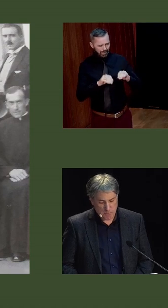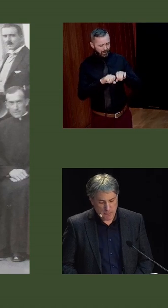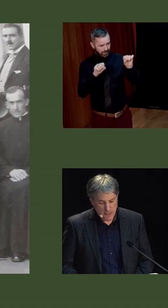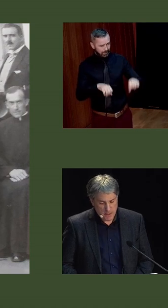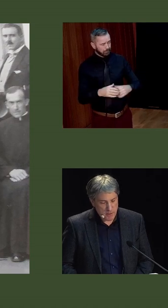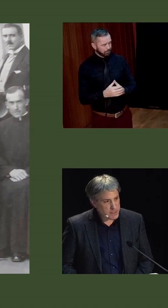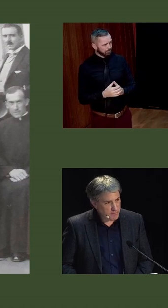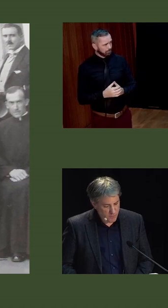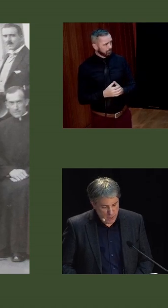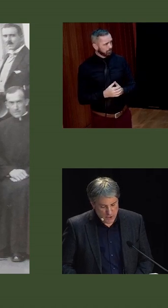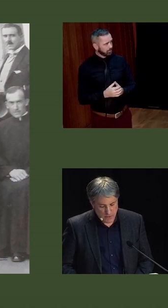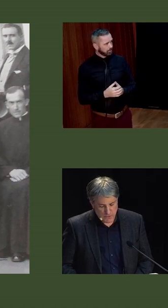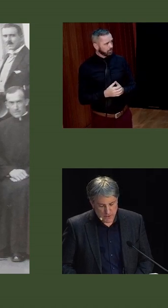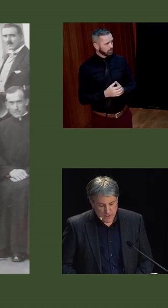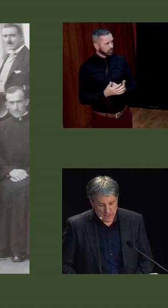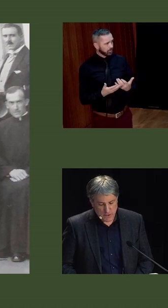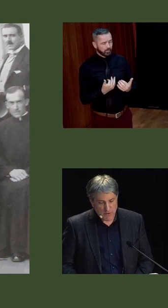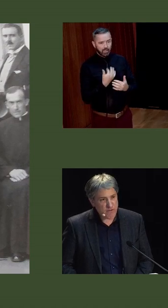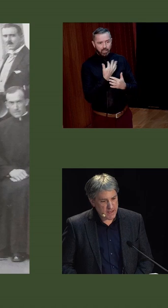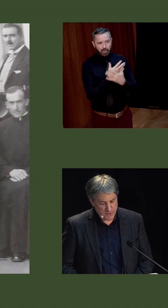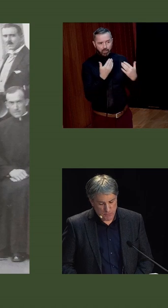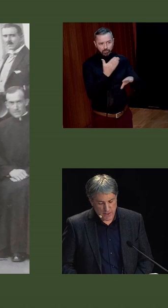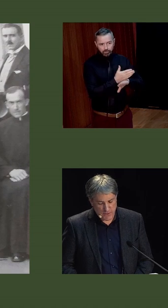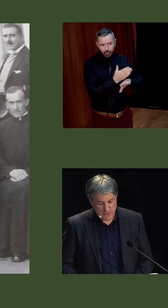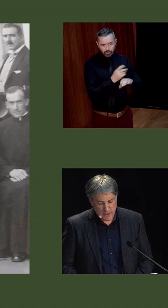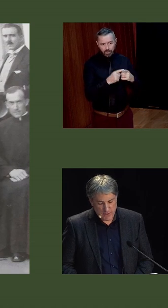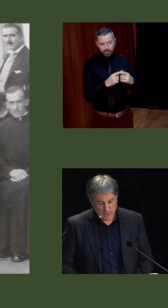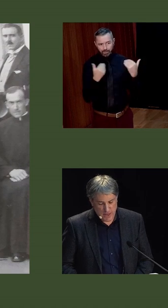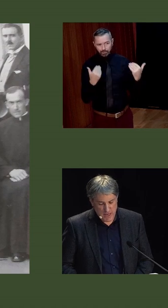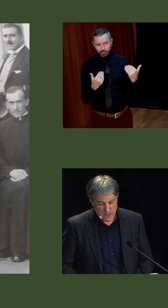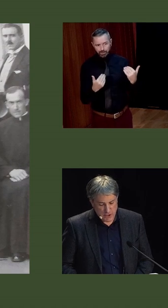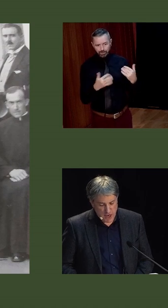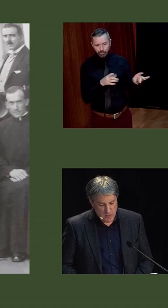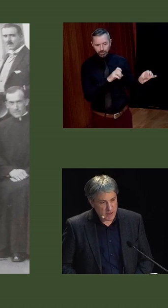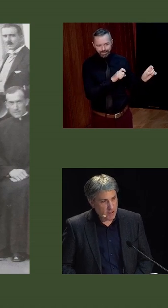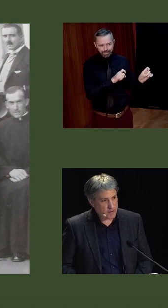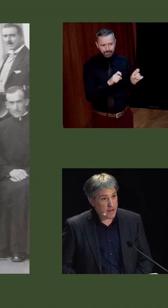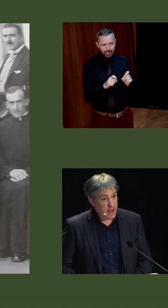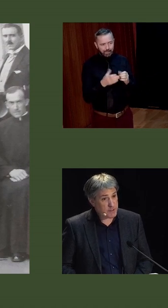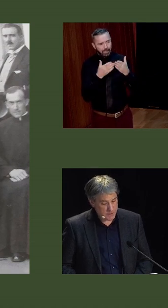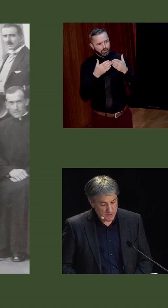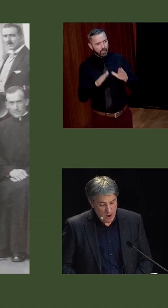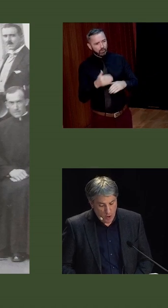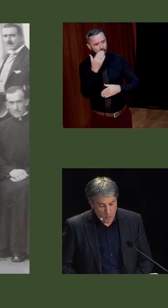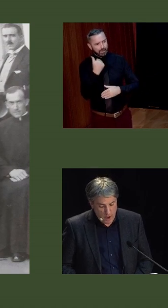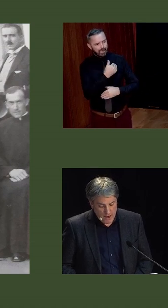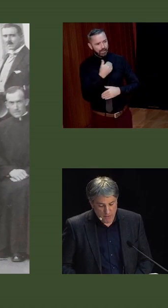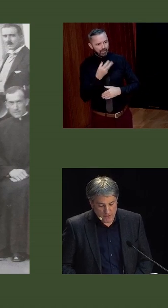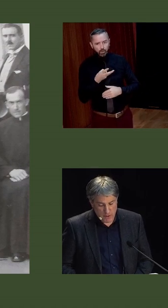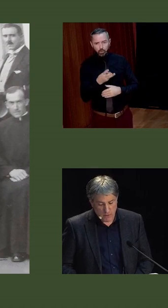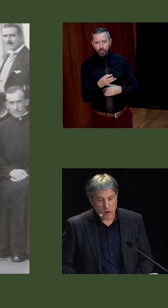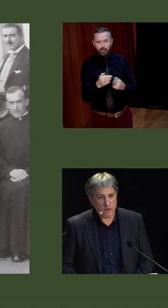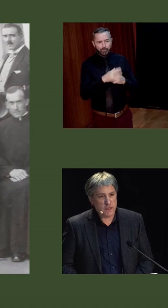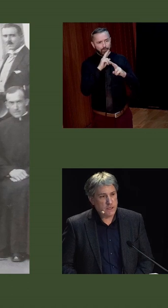system. Plentiful vocations and such a vast presence sustained a general Catholic habitus or